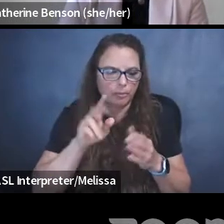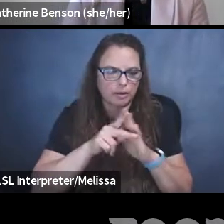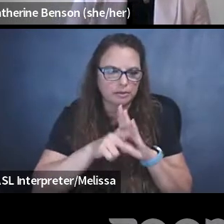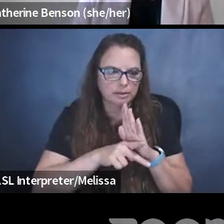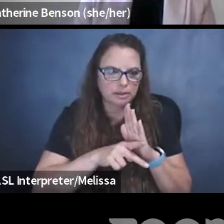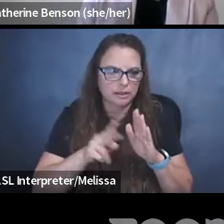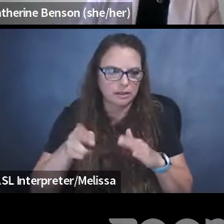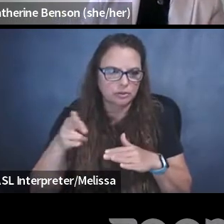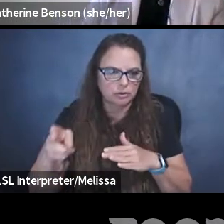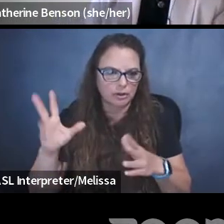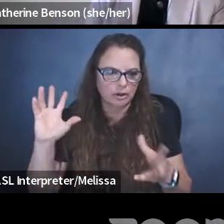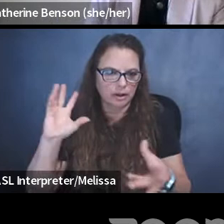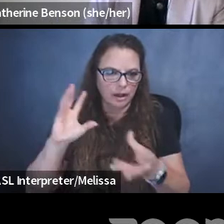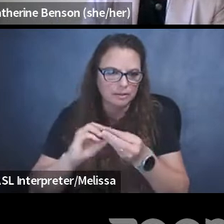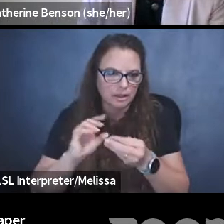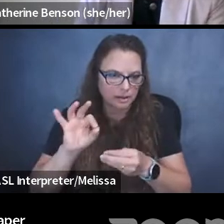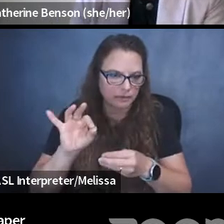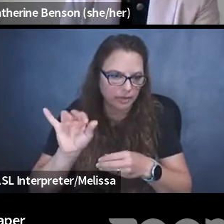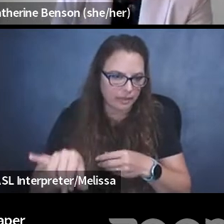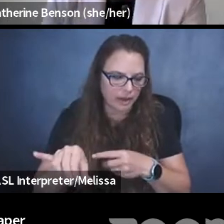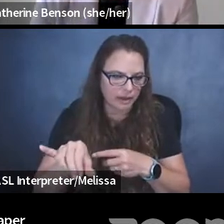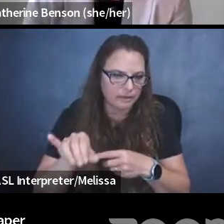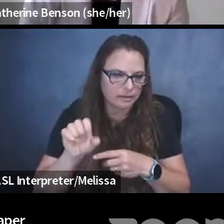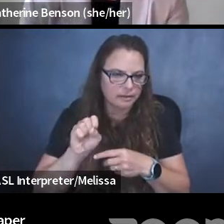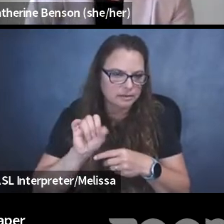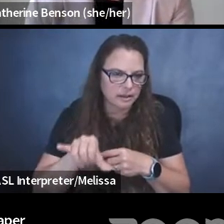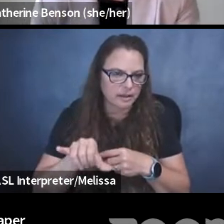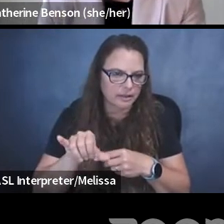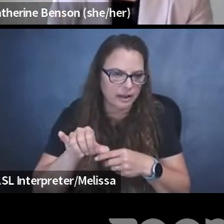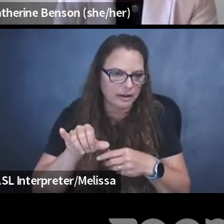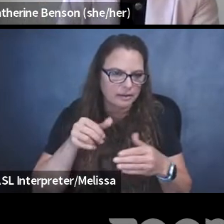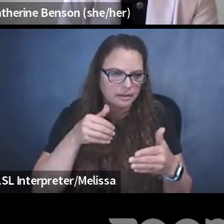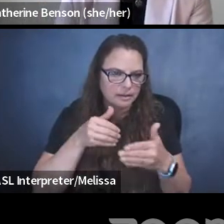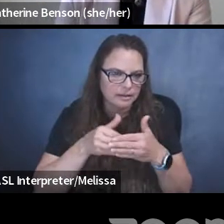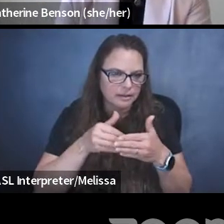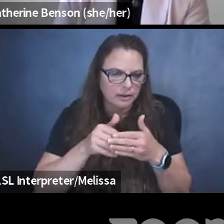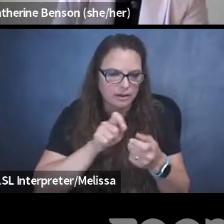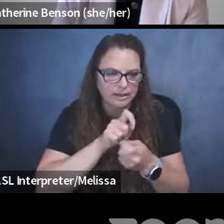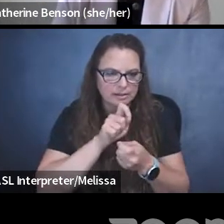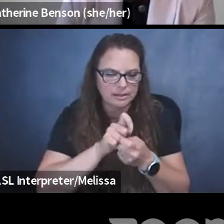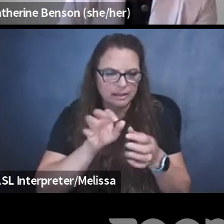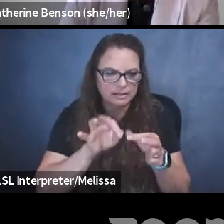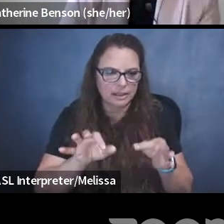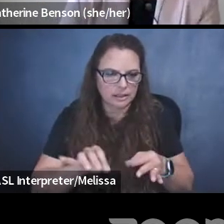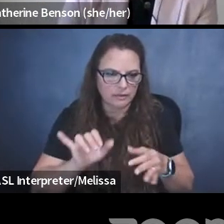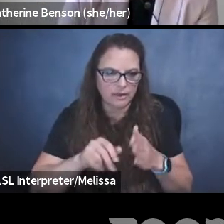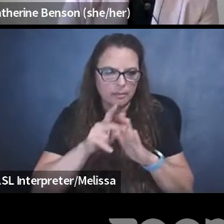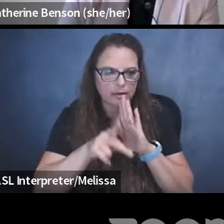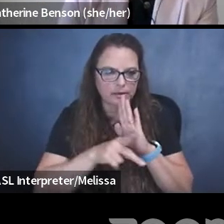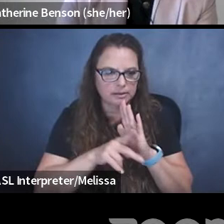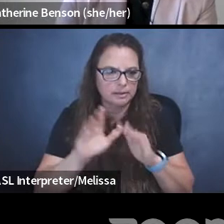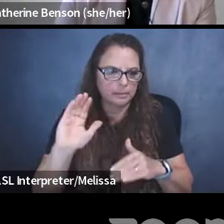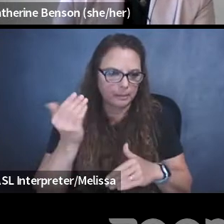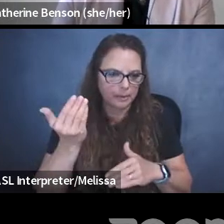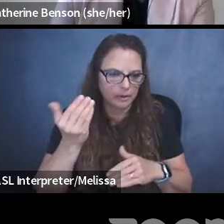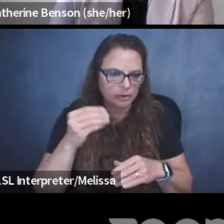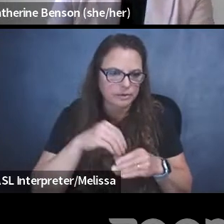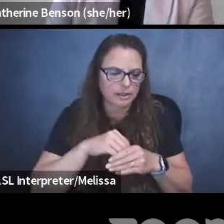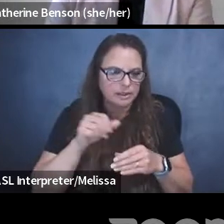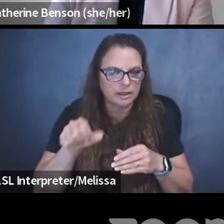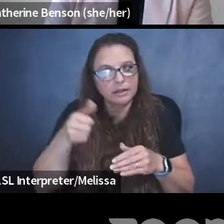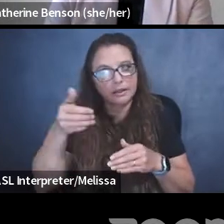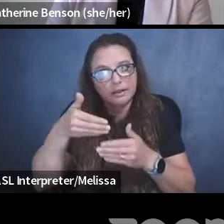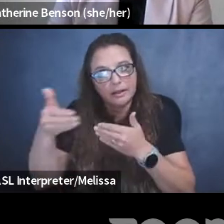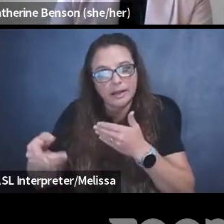context of that, um, is that, uh, the near exact text of that policy appears, uh, in a neighboring school